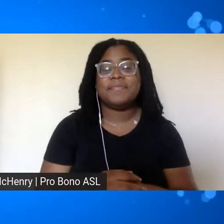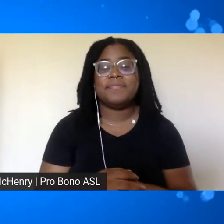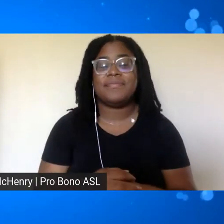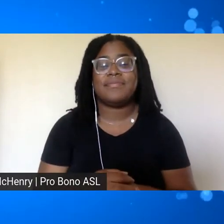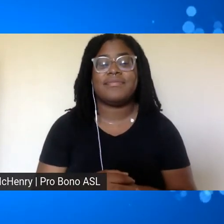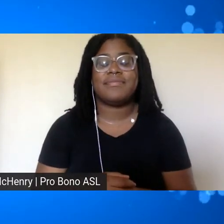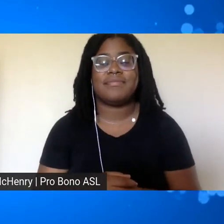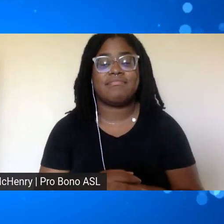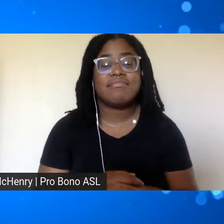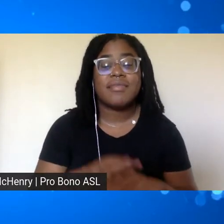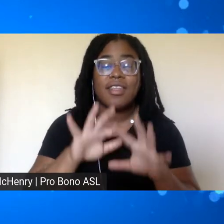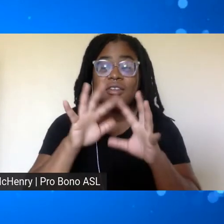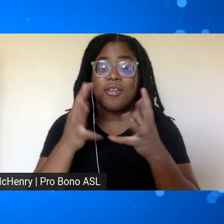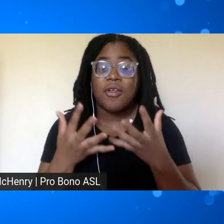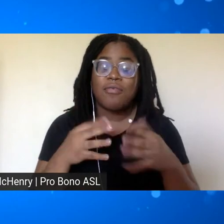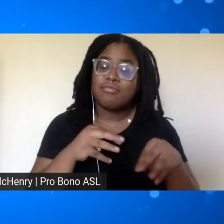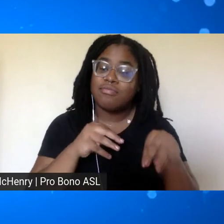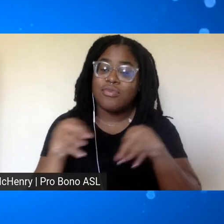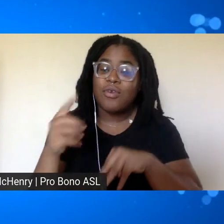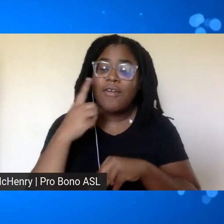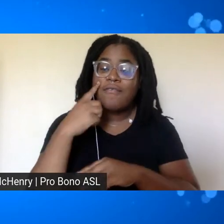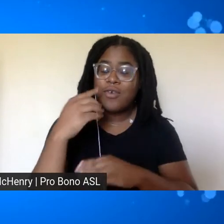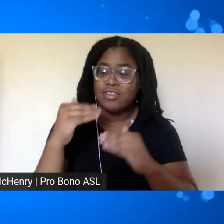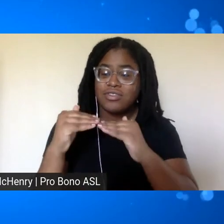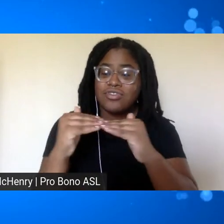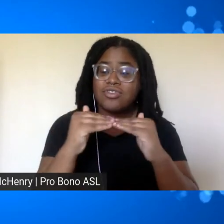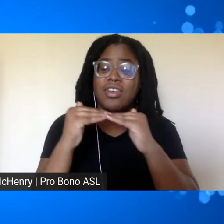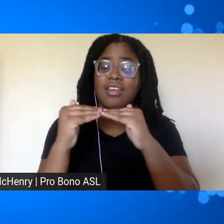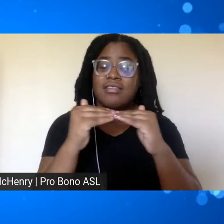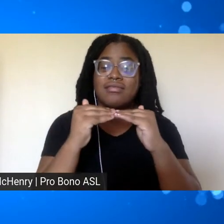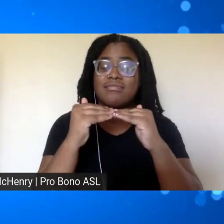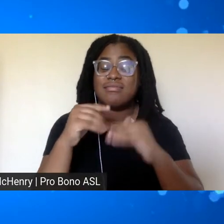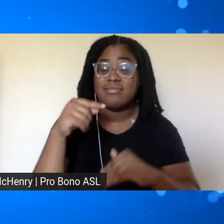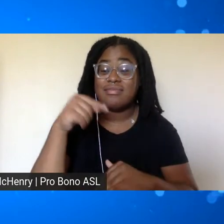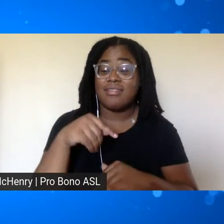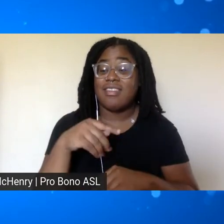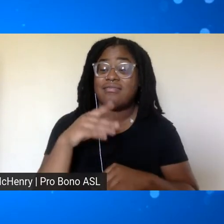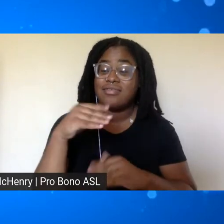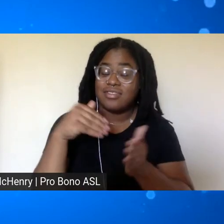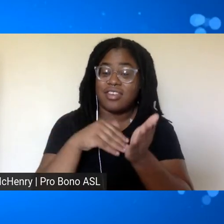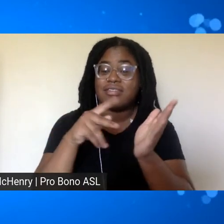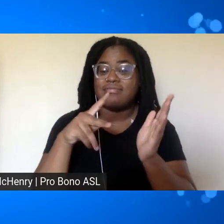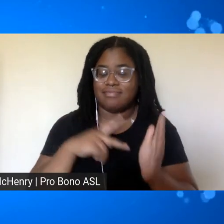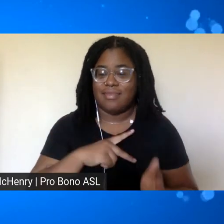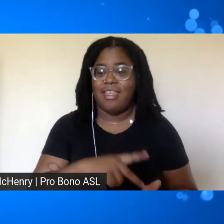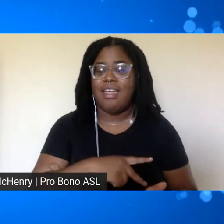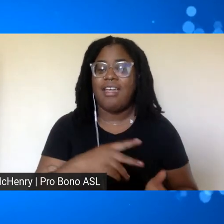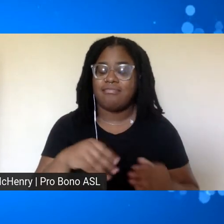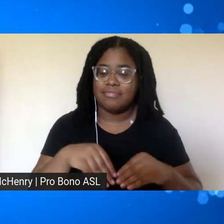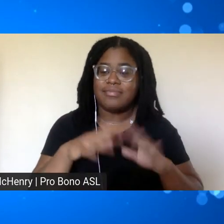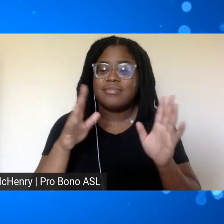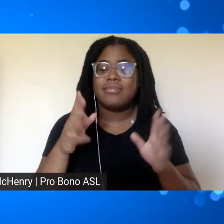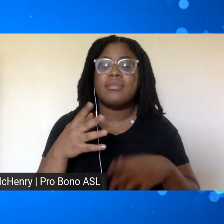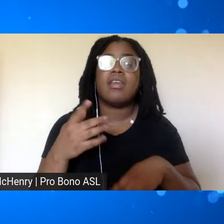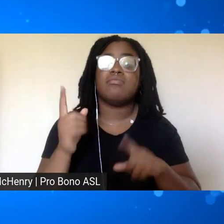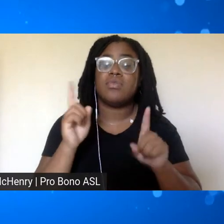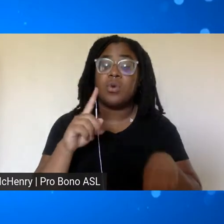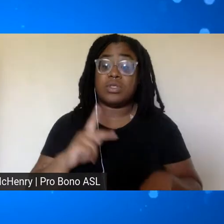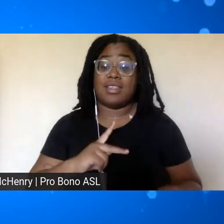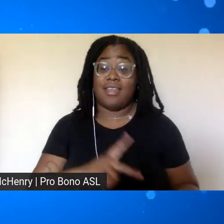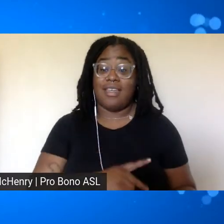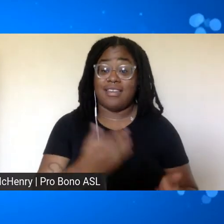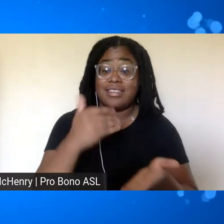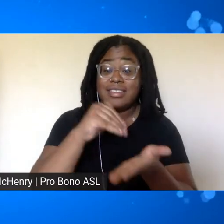global movement for justice that the king center launched earlier this year and so we invite you to go to the king center dot org